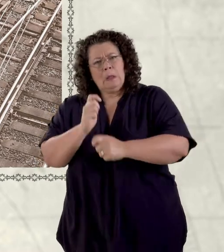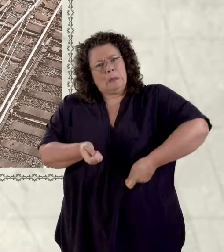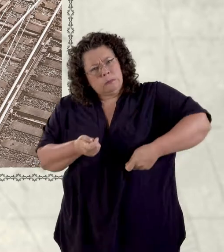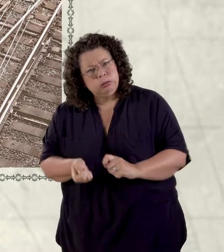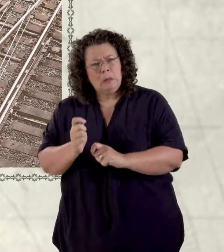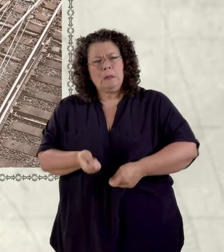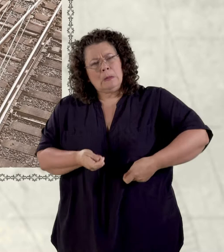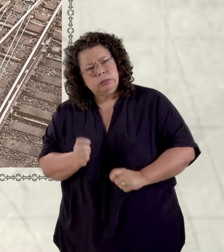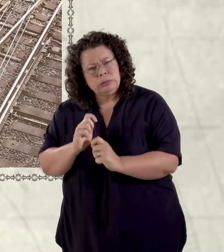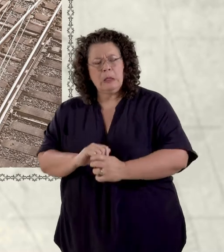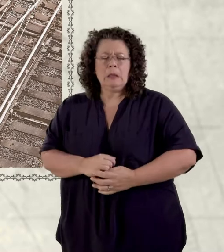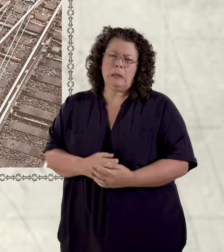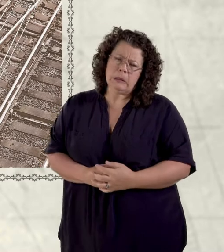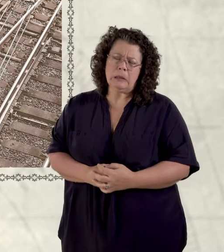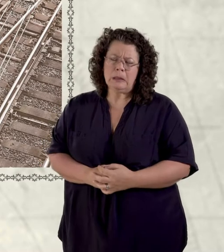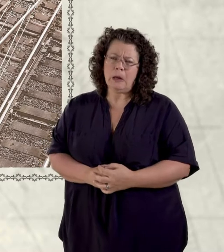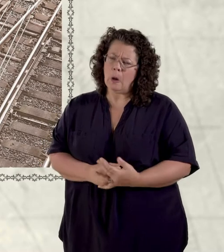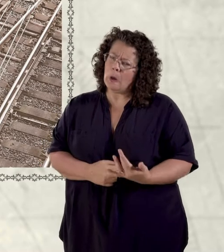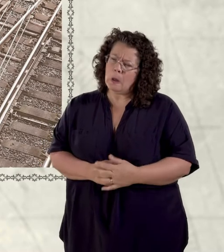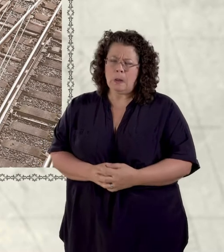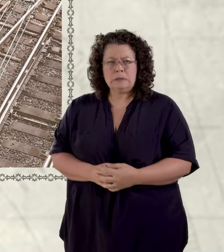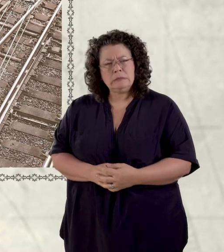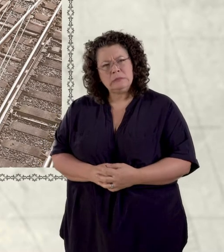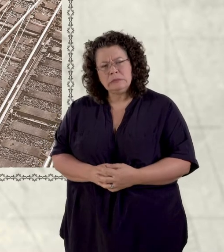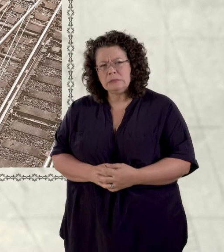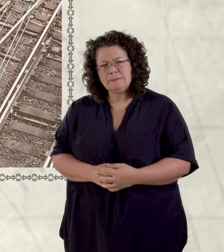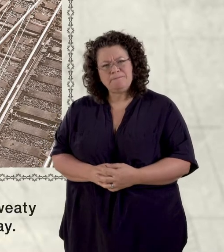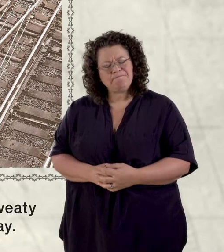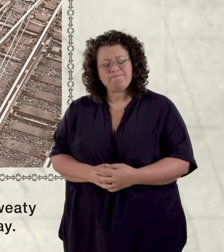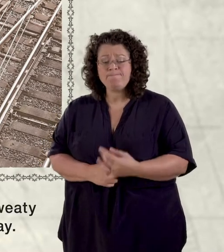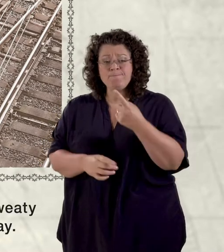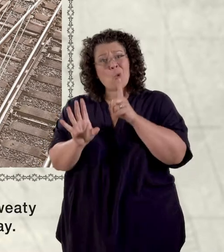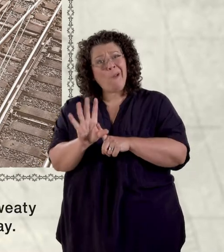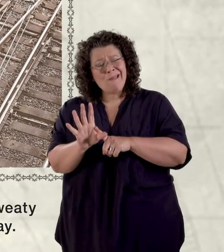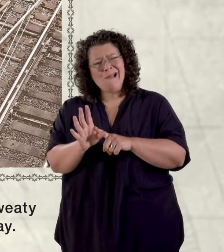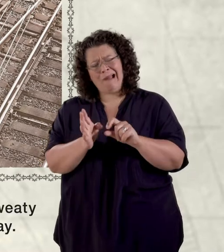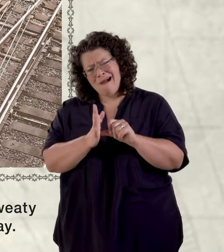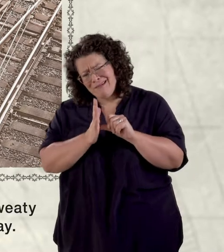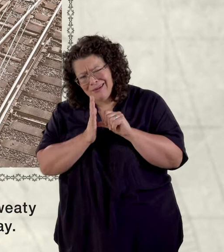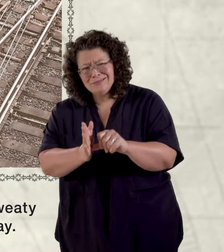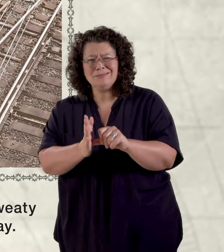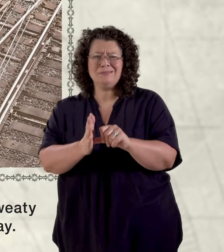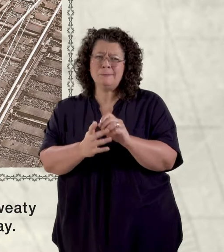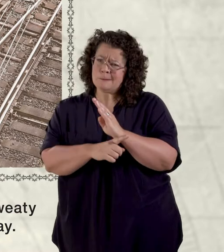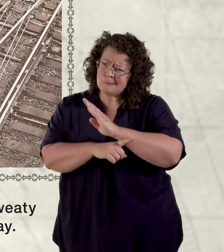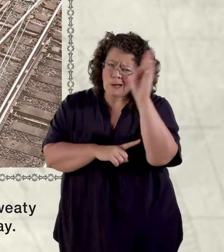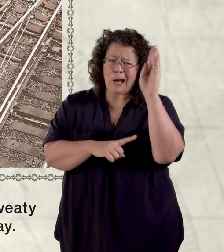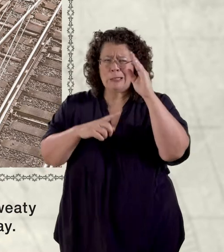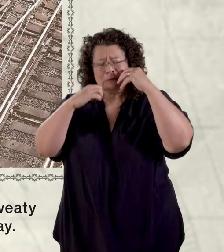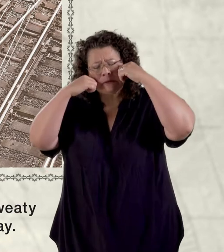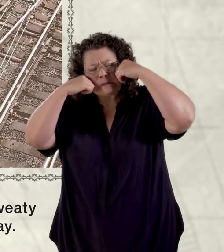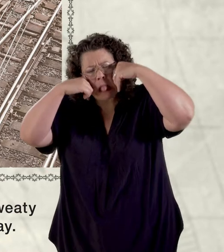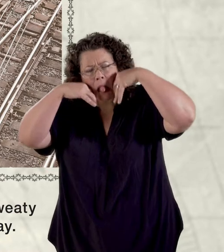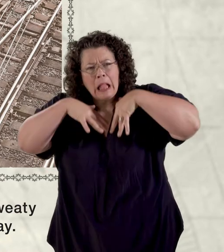cut pull oh after a year of very hard